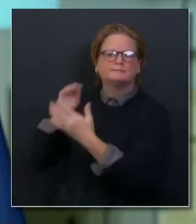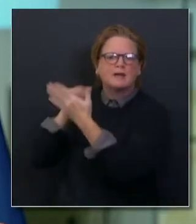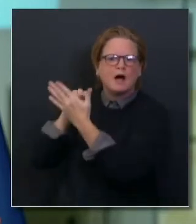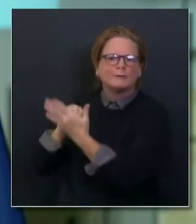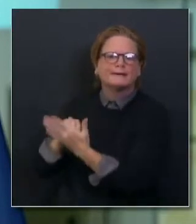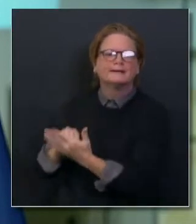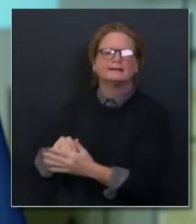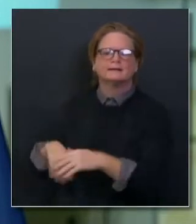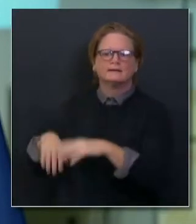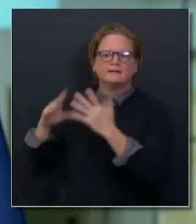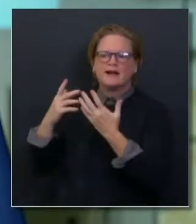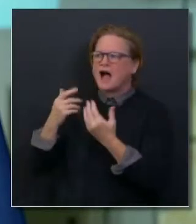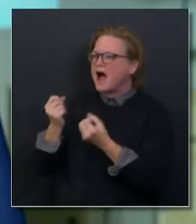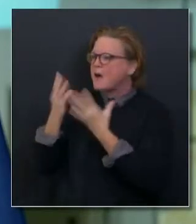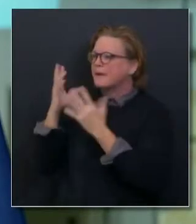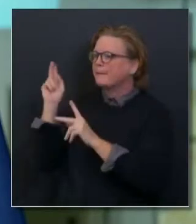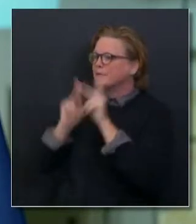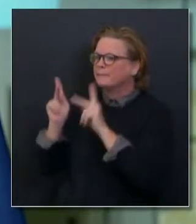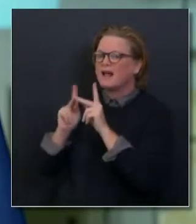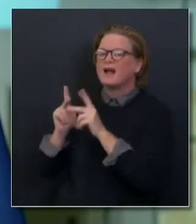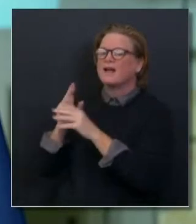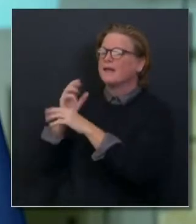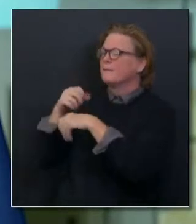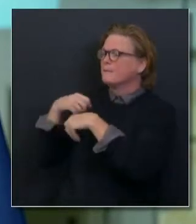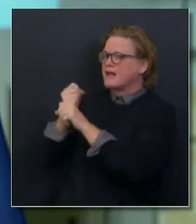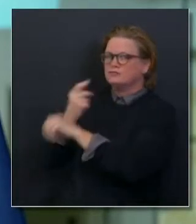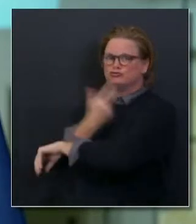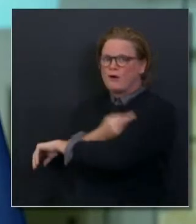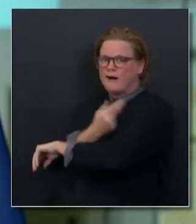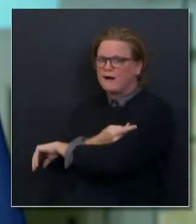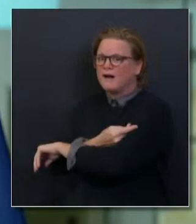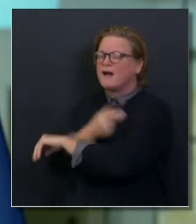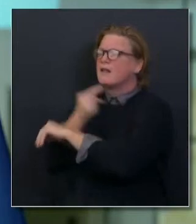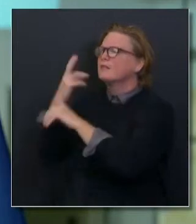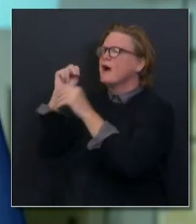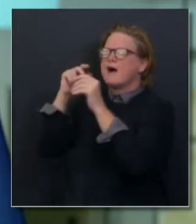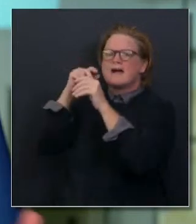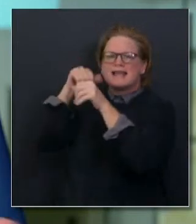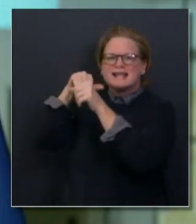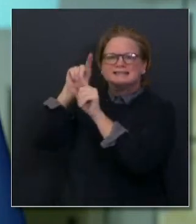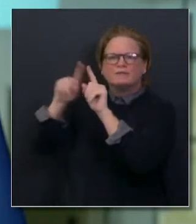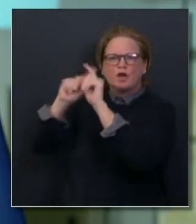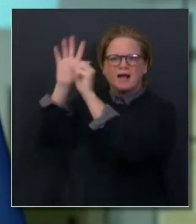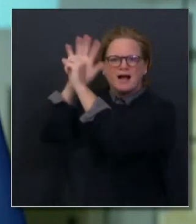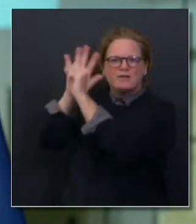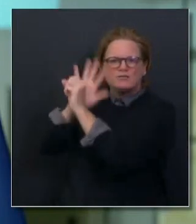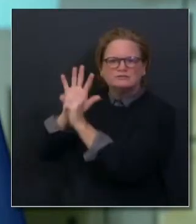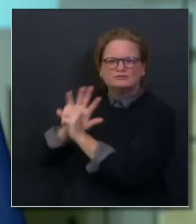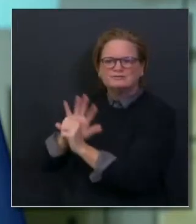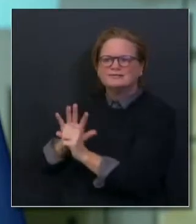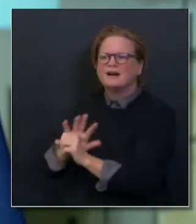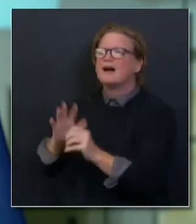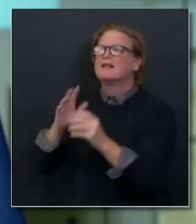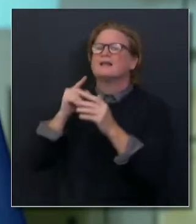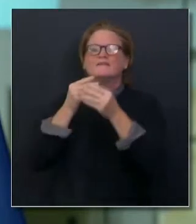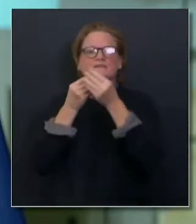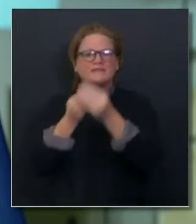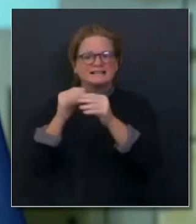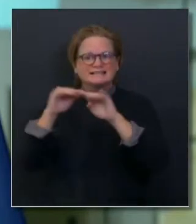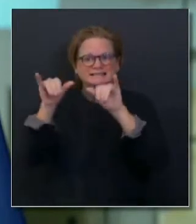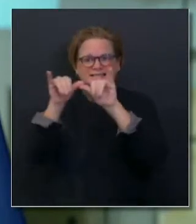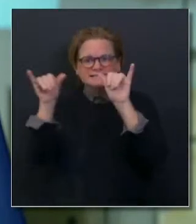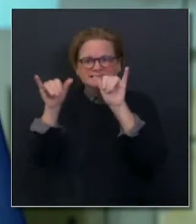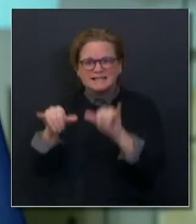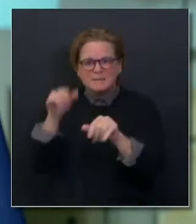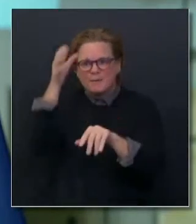connects our federal partners with our state partners, state partners with local partners. We're adding on top of that some reservation components